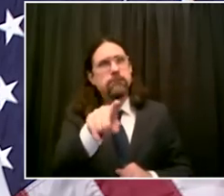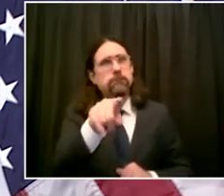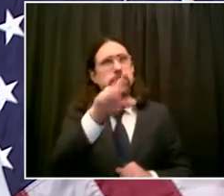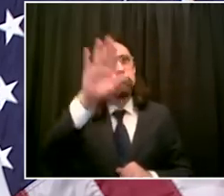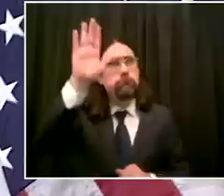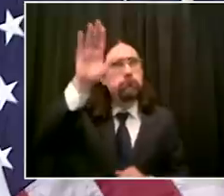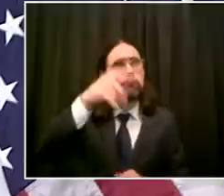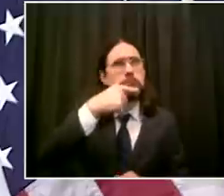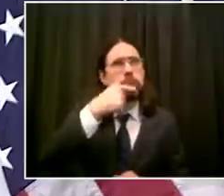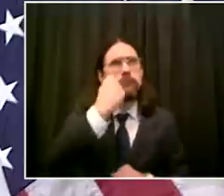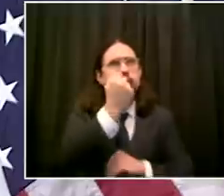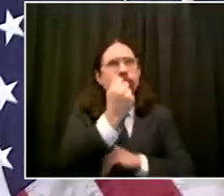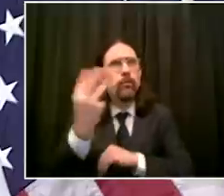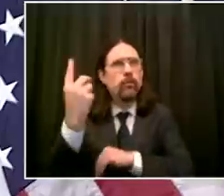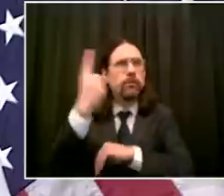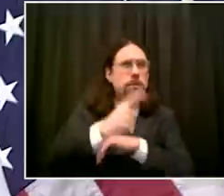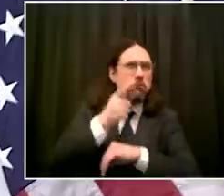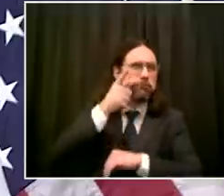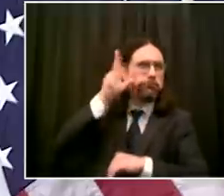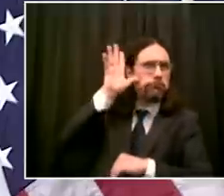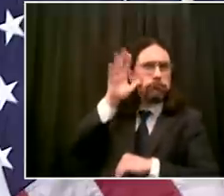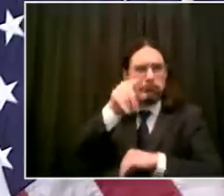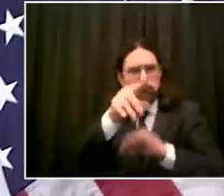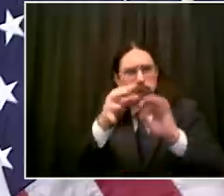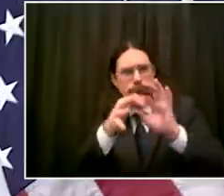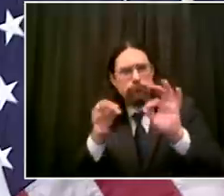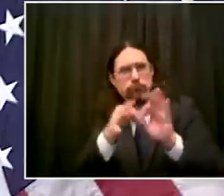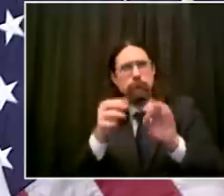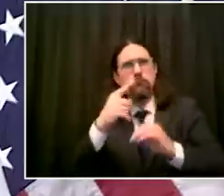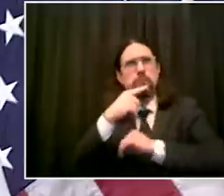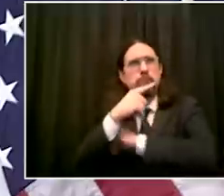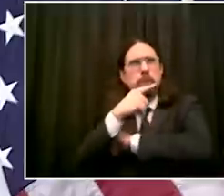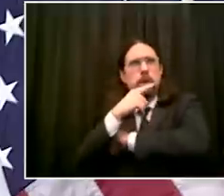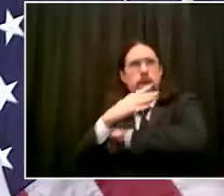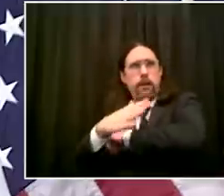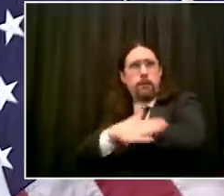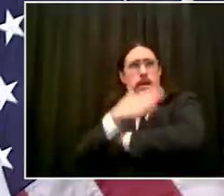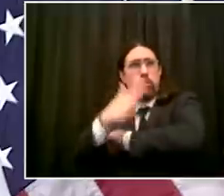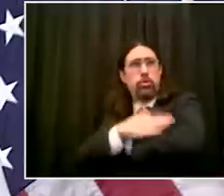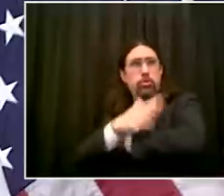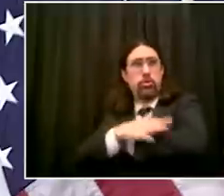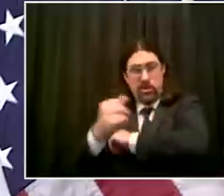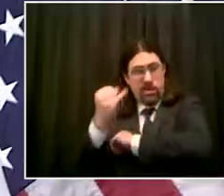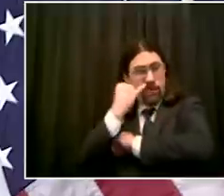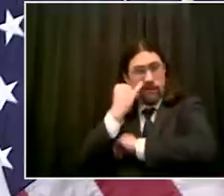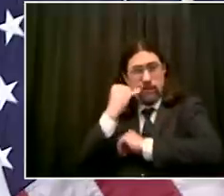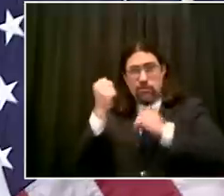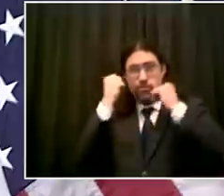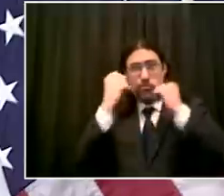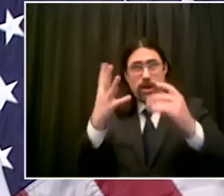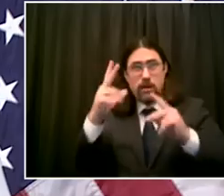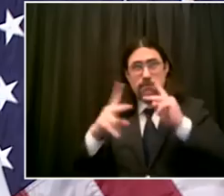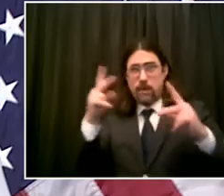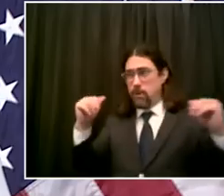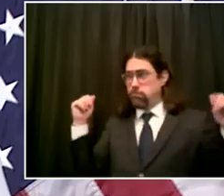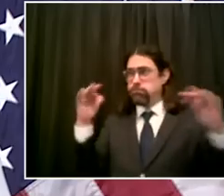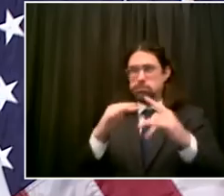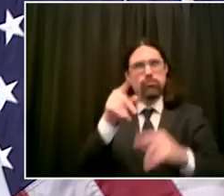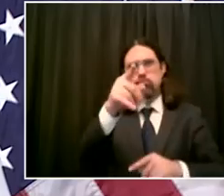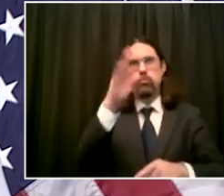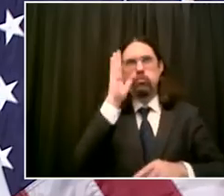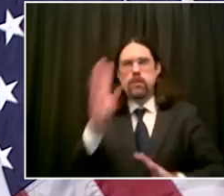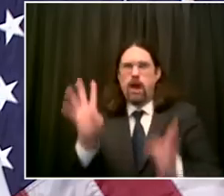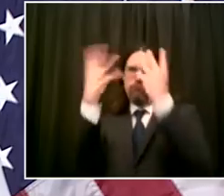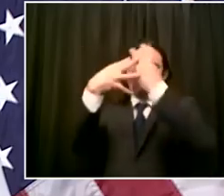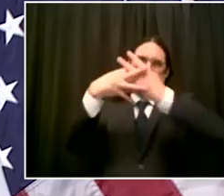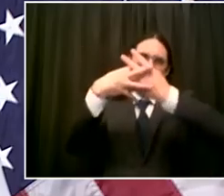talk a little bit about um what that would actually look like what those fences would look like how practical that might be i mean there's a lot of a lot of beach front